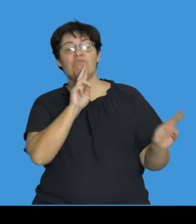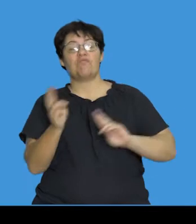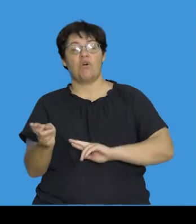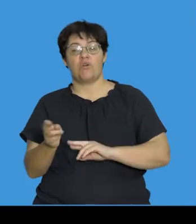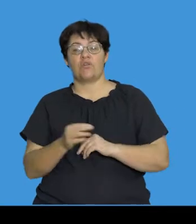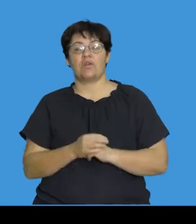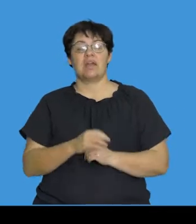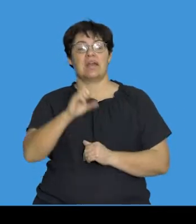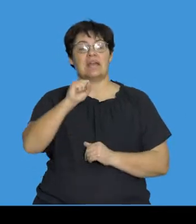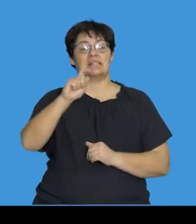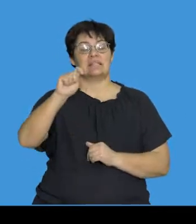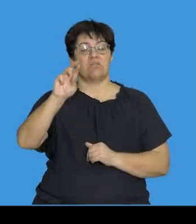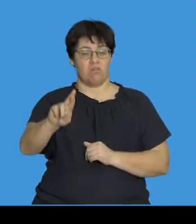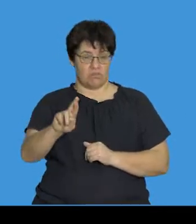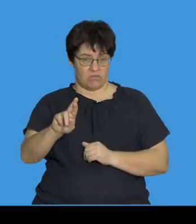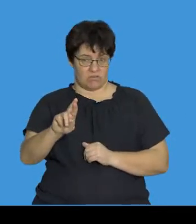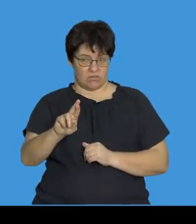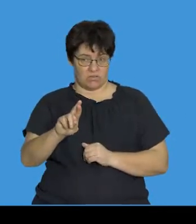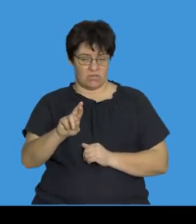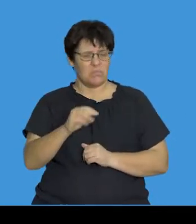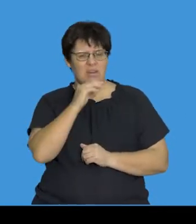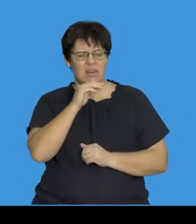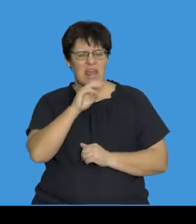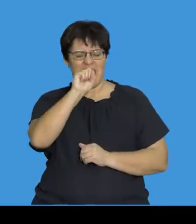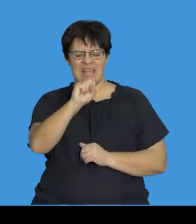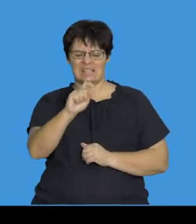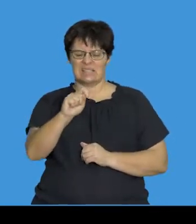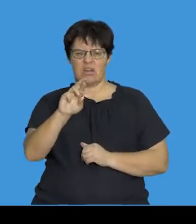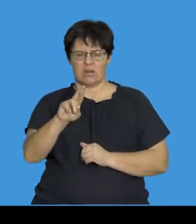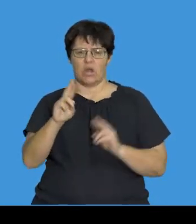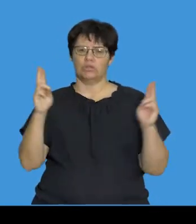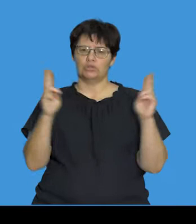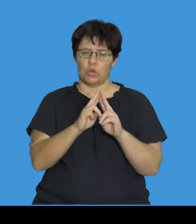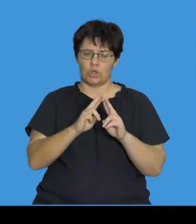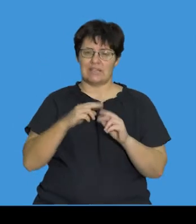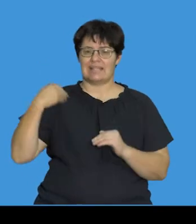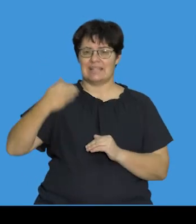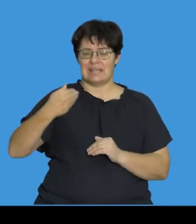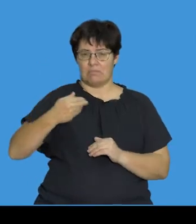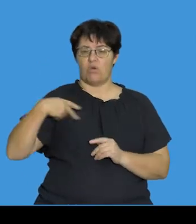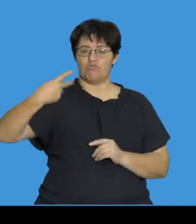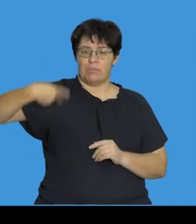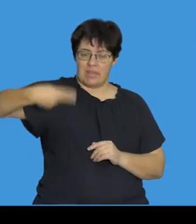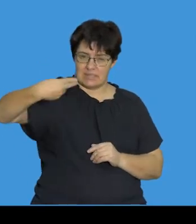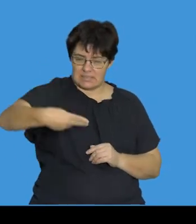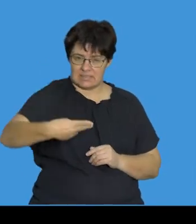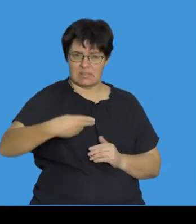the abbreviation STRs and try and understand what short tandem repeat sequences are.